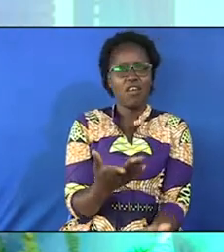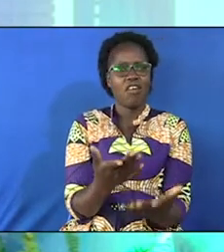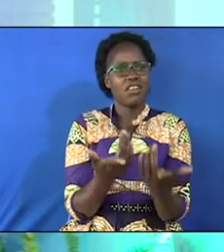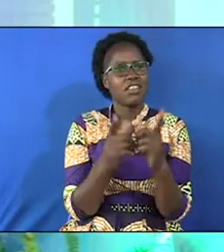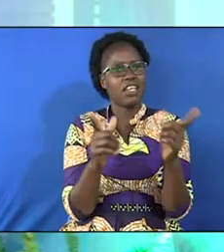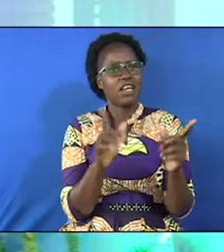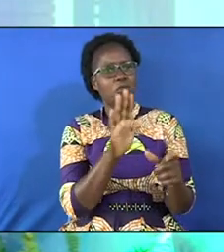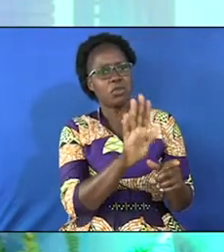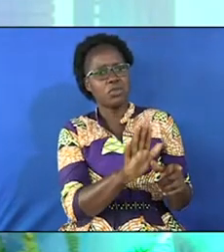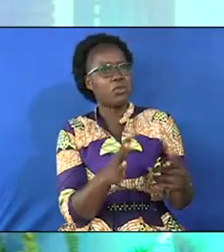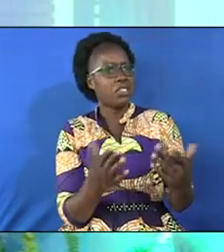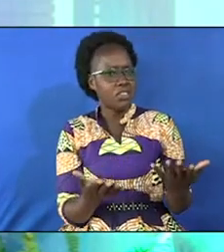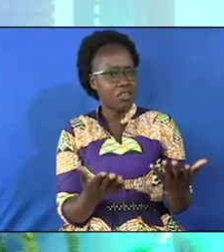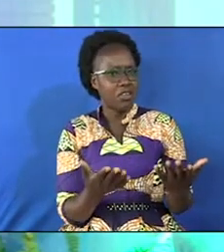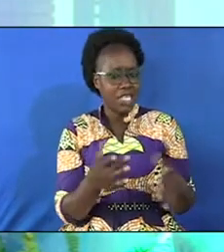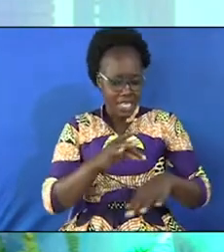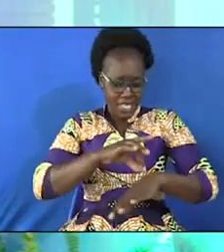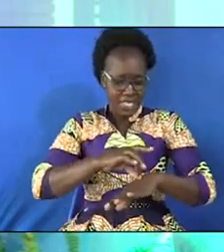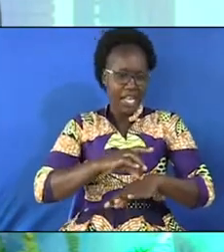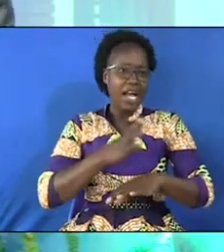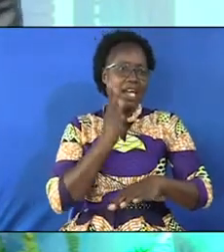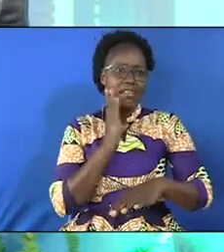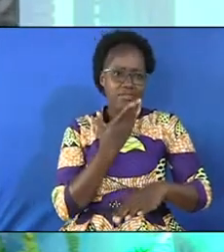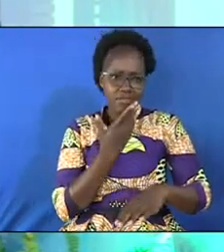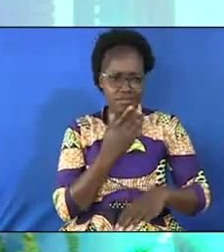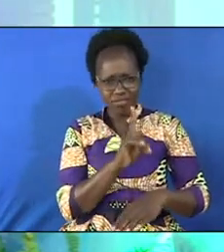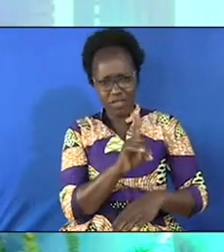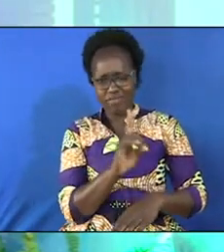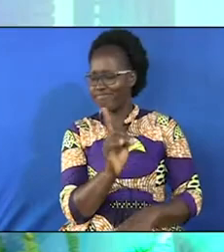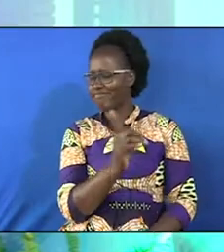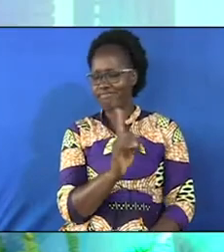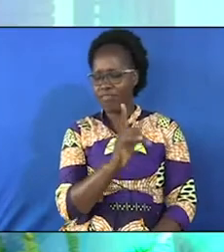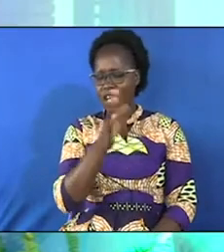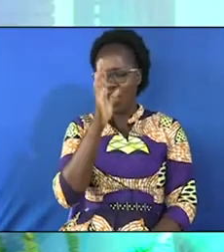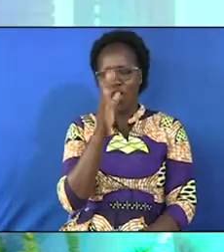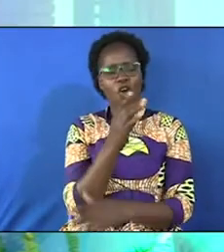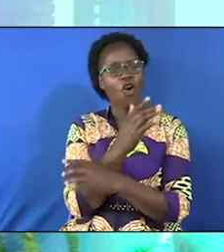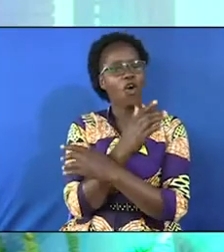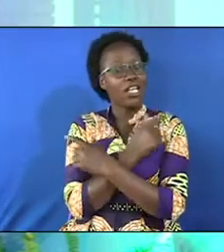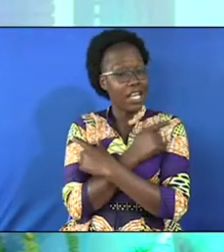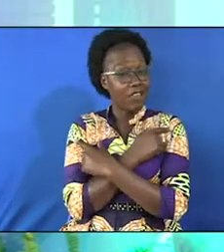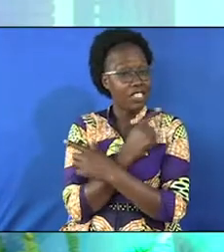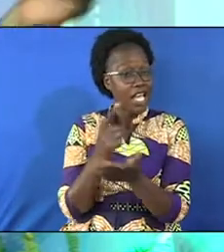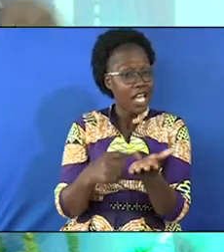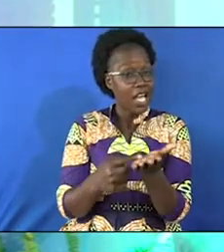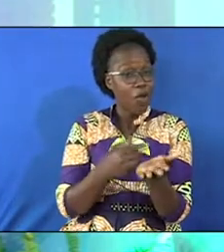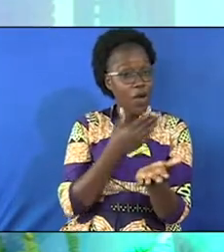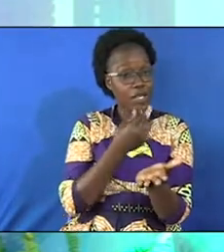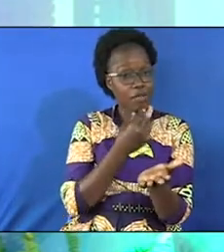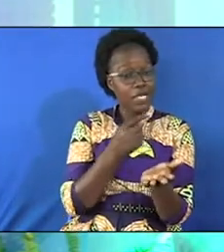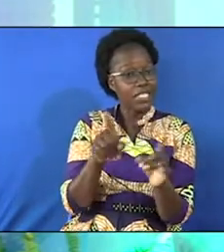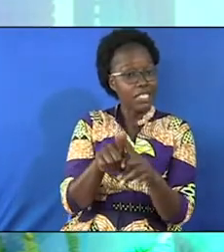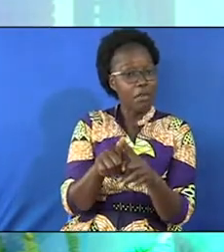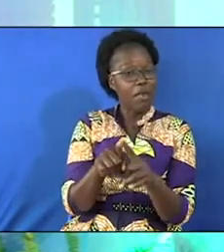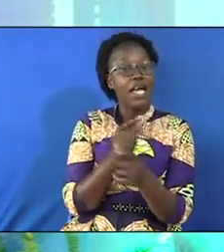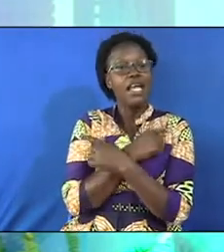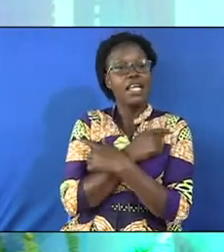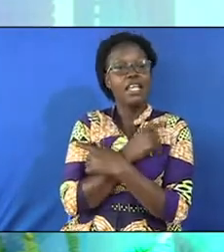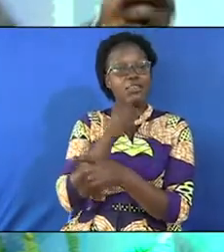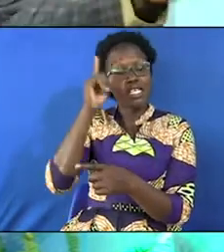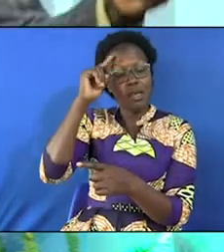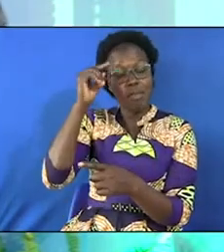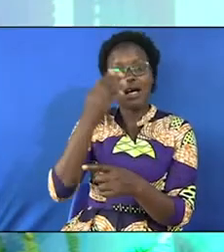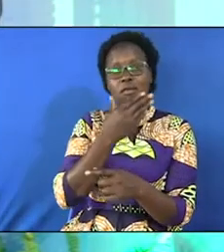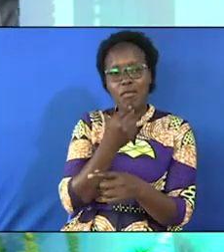speak or the color of your skin. God is love. God loves a white man the same way He loves a black man. He